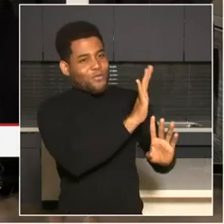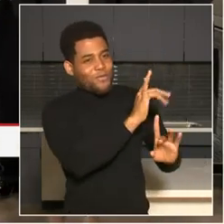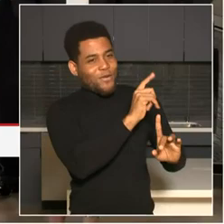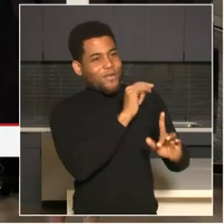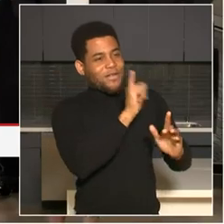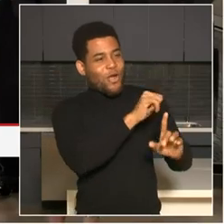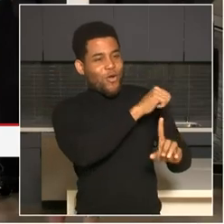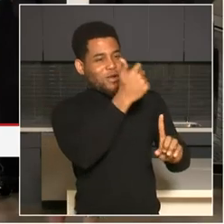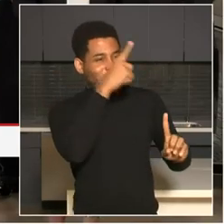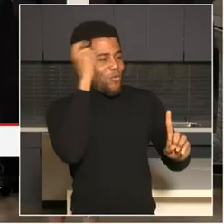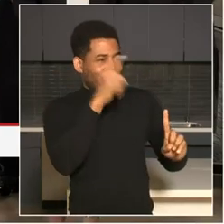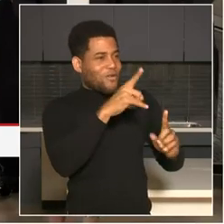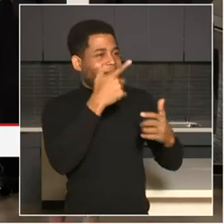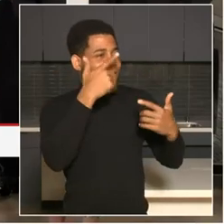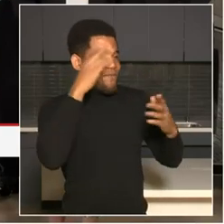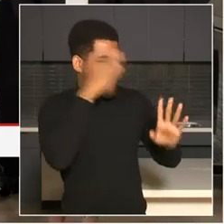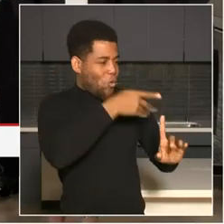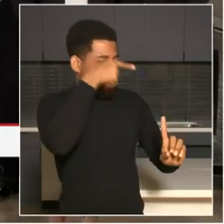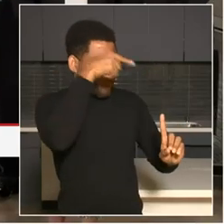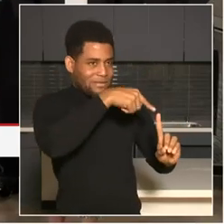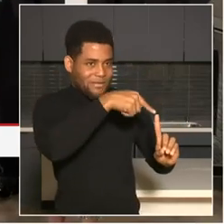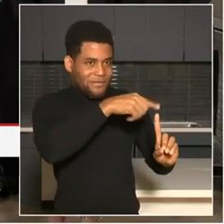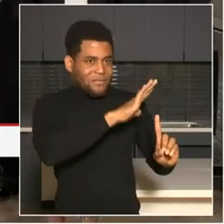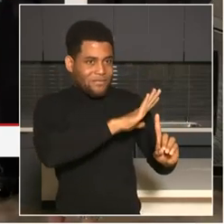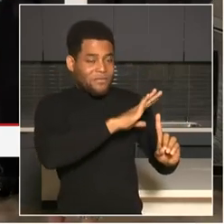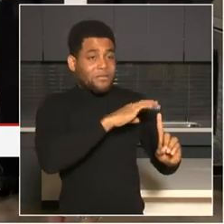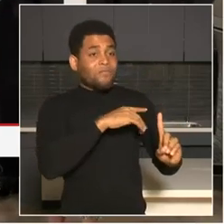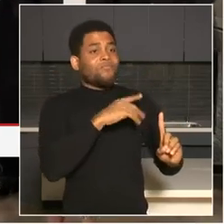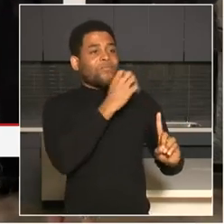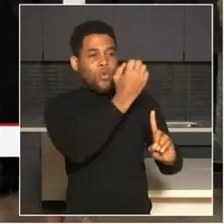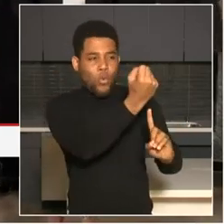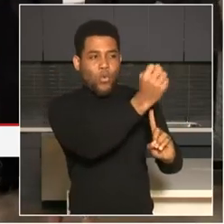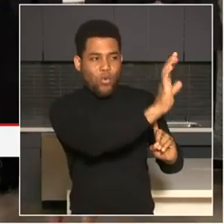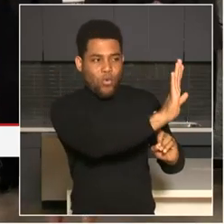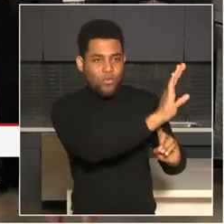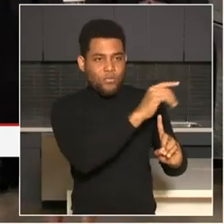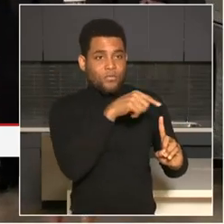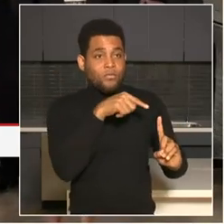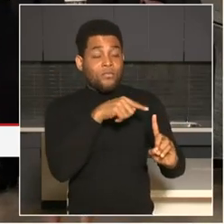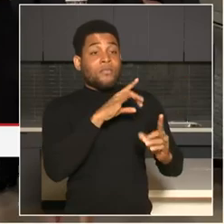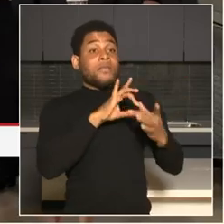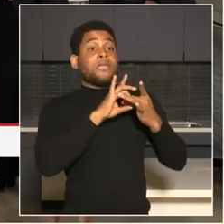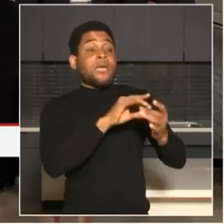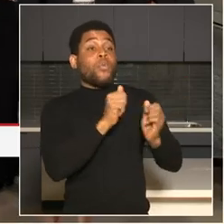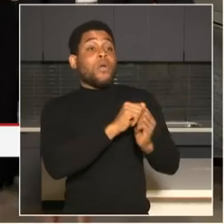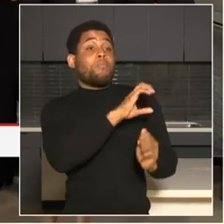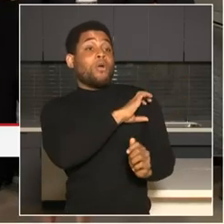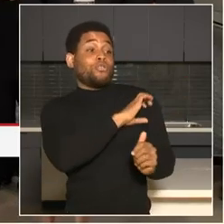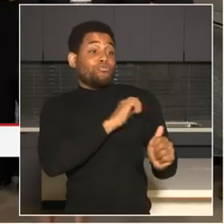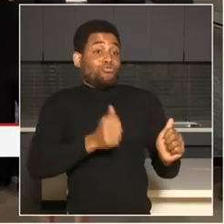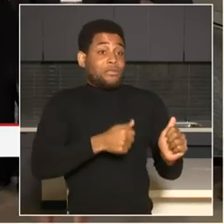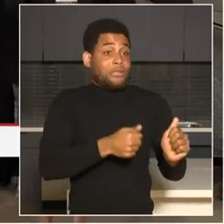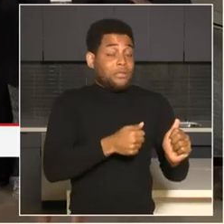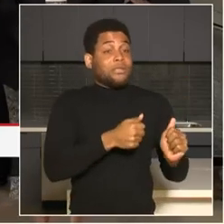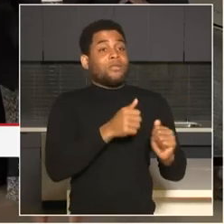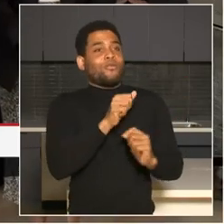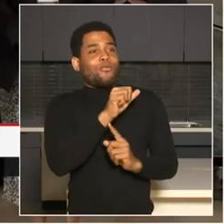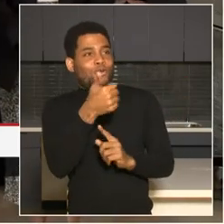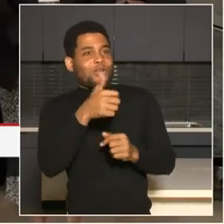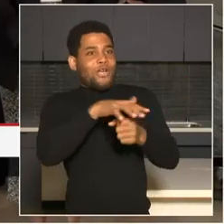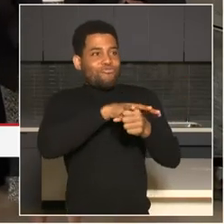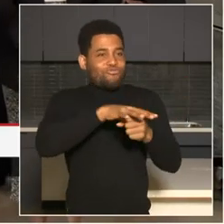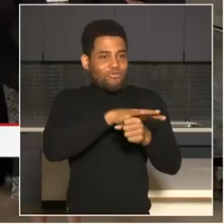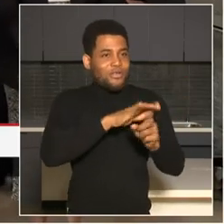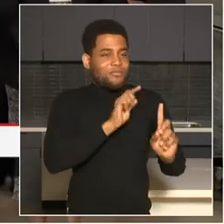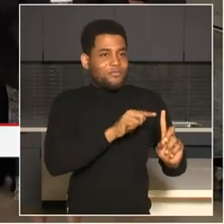about, uh, pursuits in other jurisdictions? Uh, we work very closely with all of the partners here and, and especially those of them that, that are